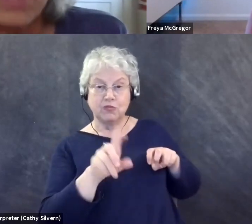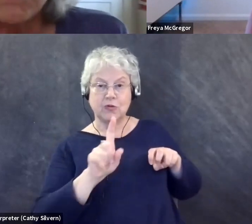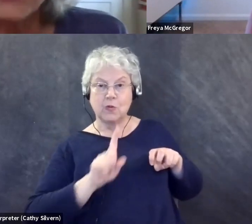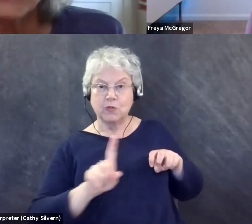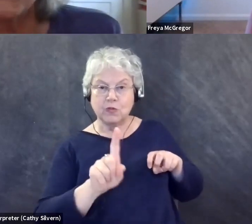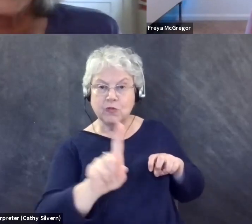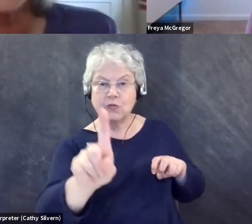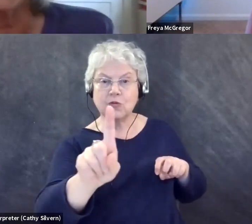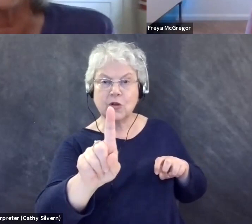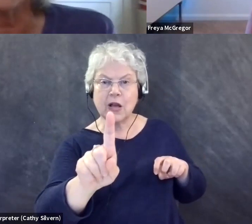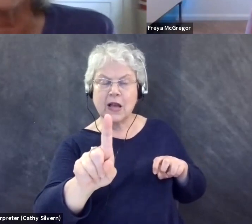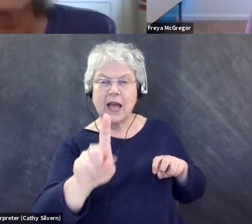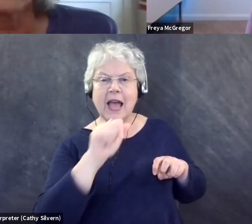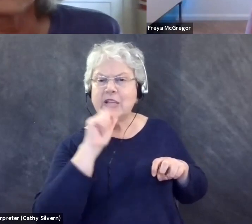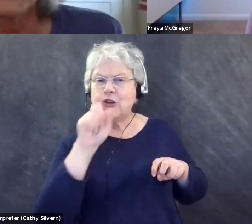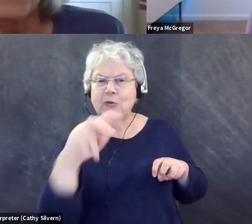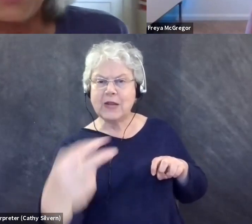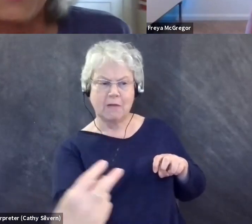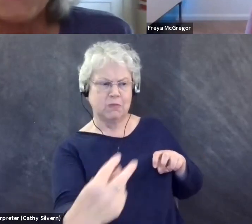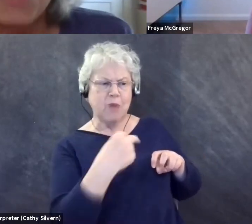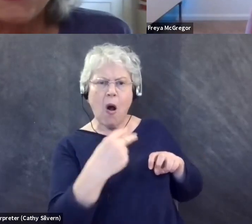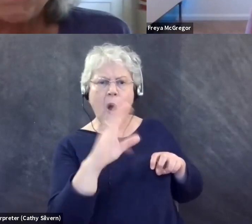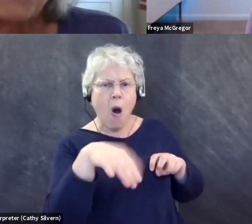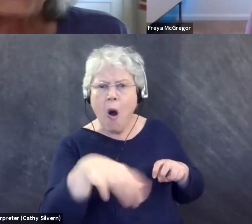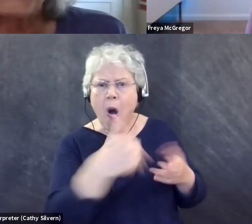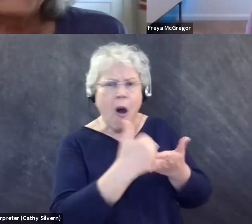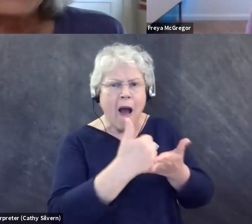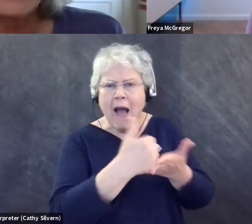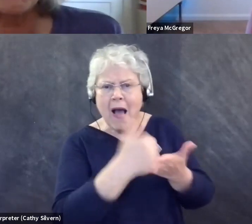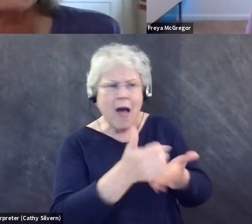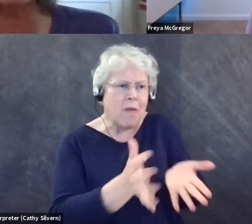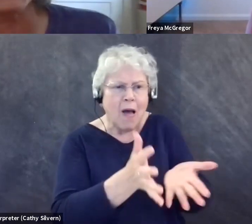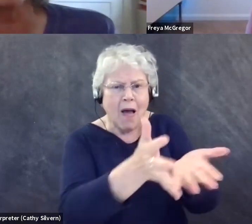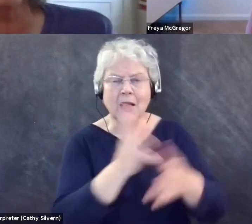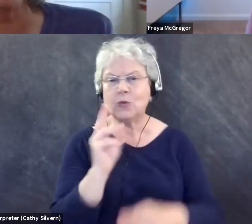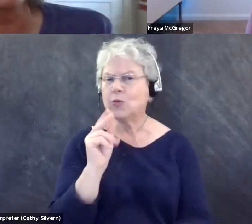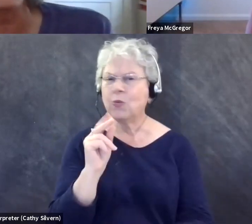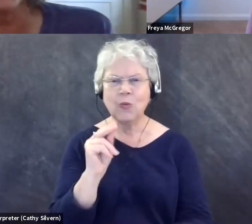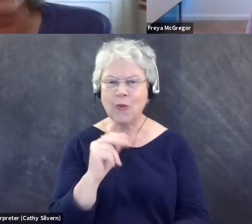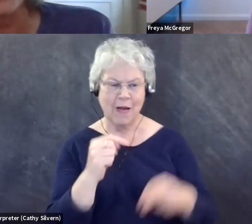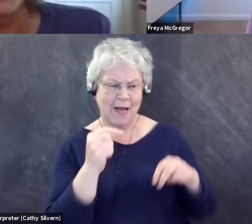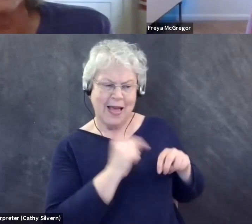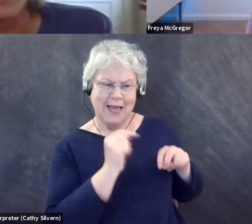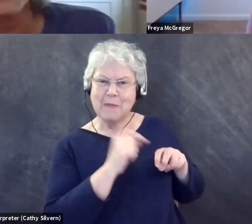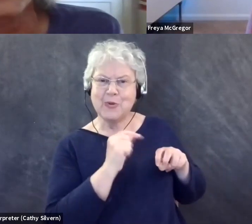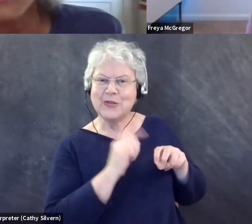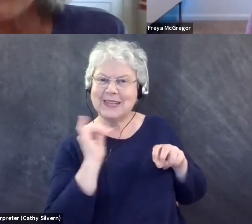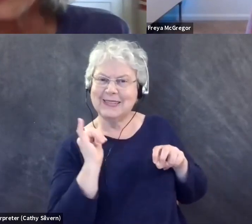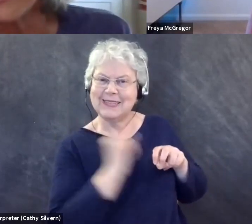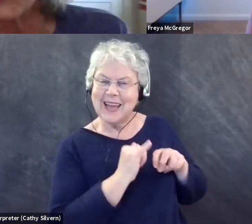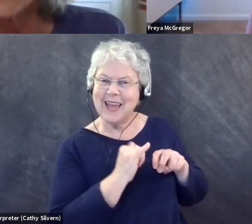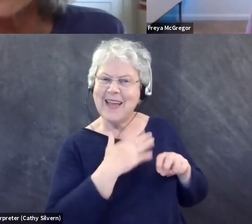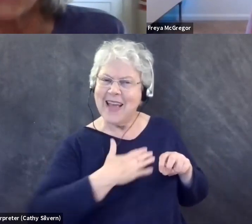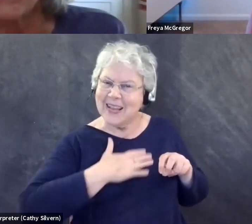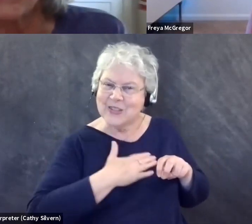that person to be attended by other walking people. And I think sometimes people feel like, no, I don't want to, I don't want